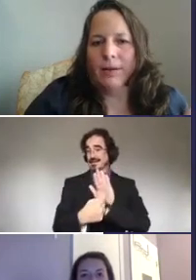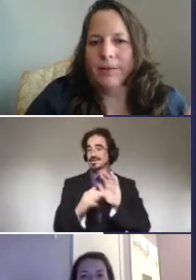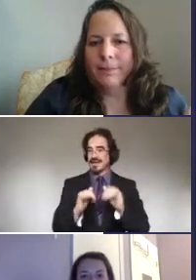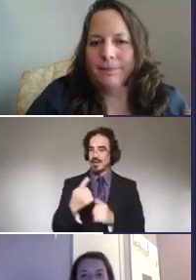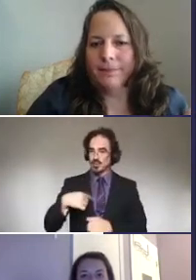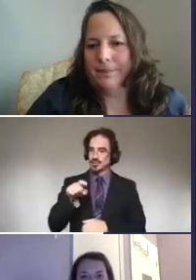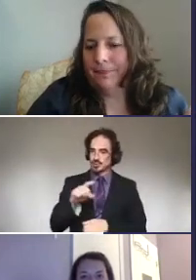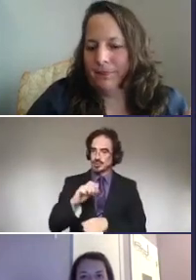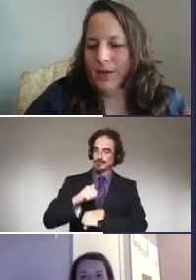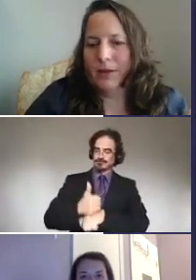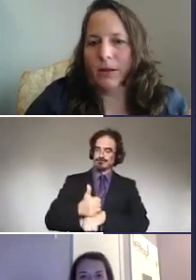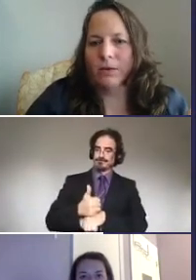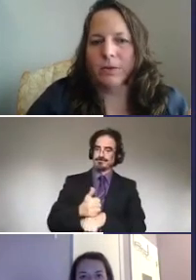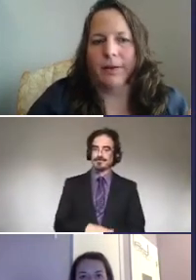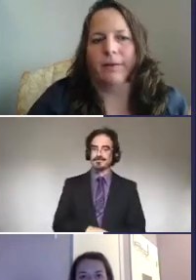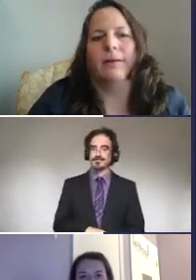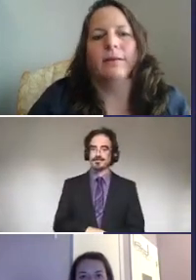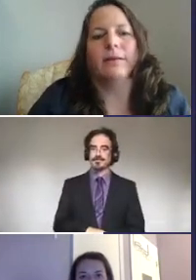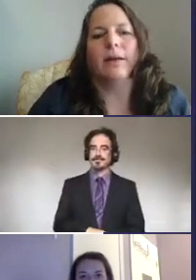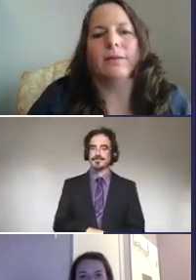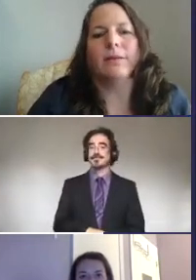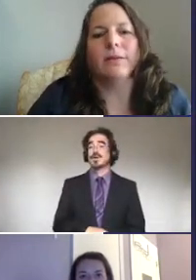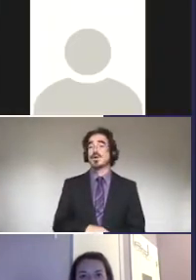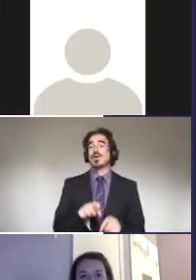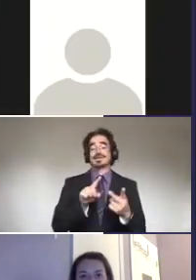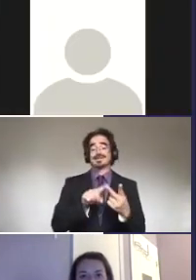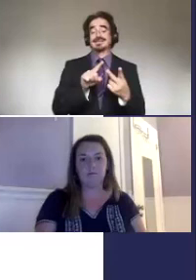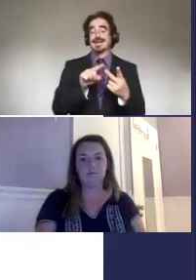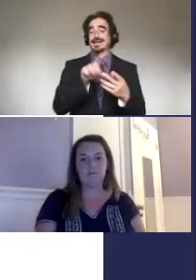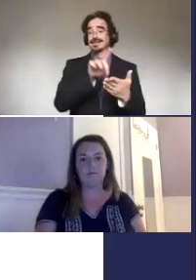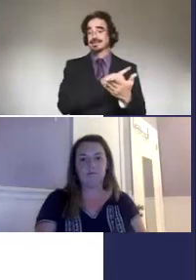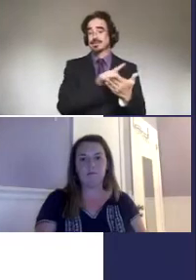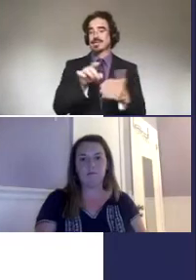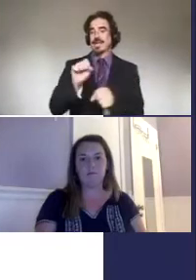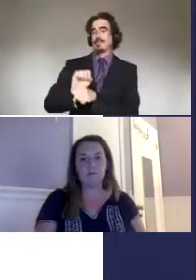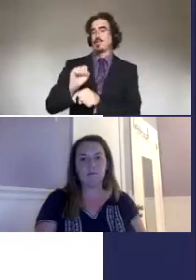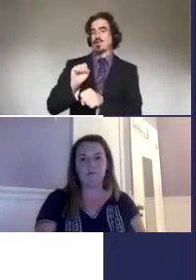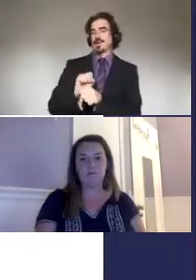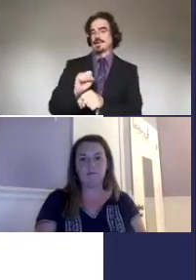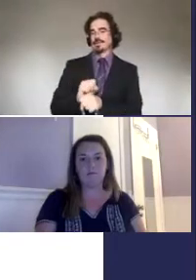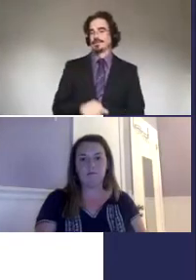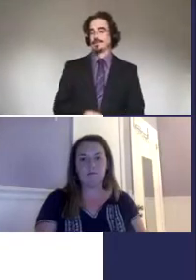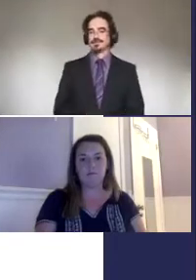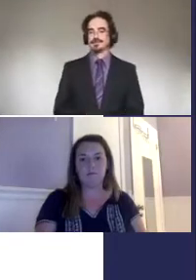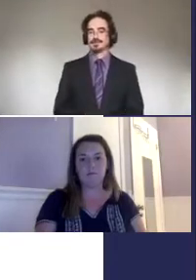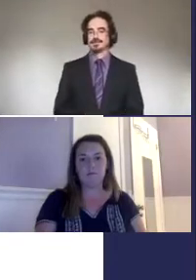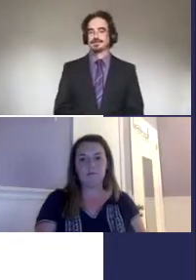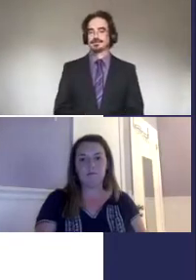Employment is also an area that discrimination occurs. I